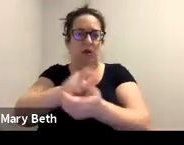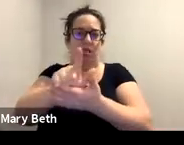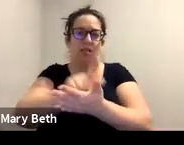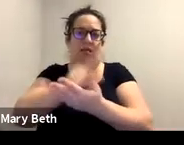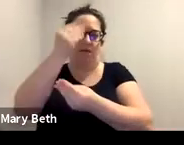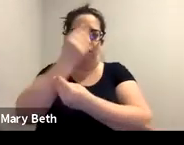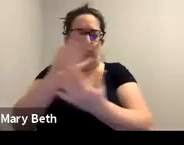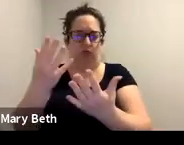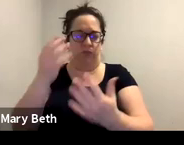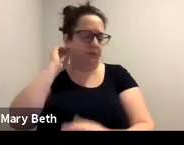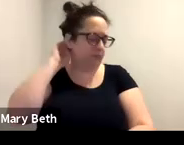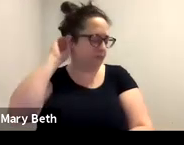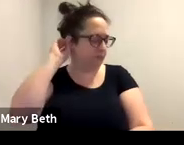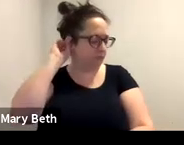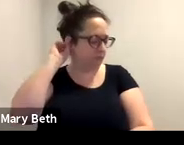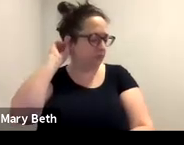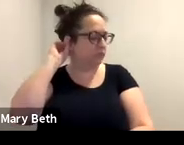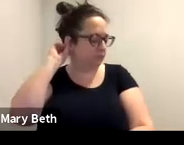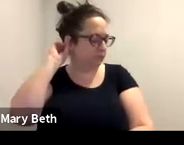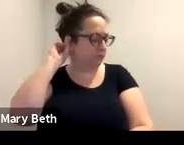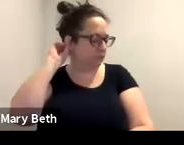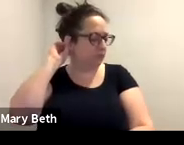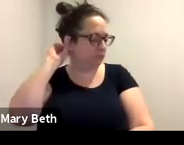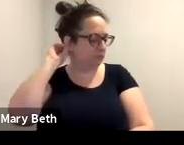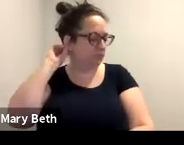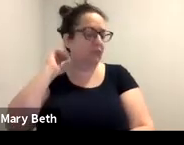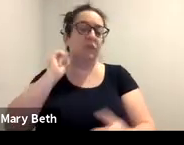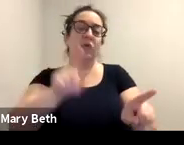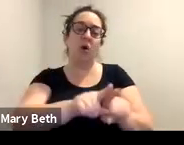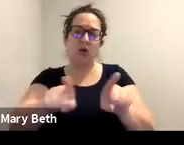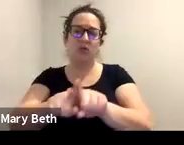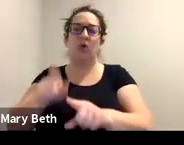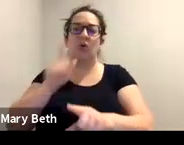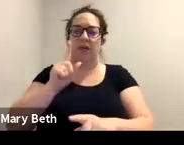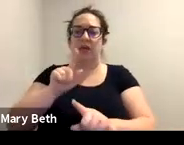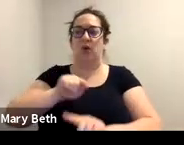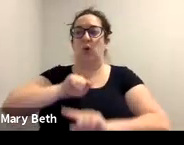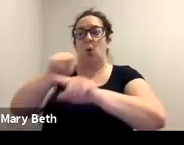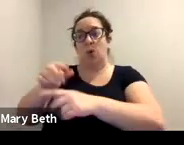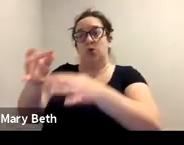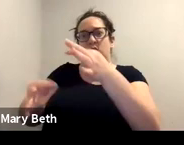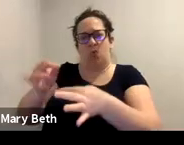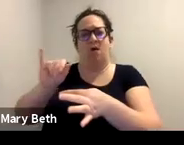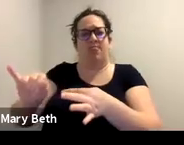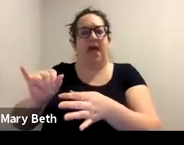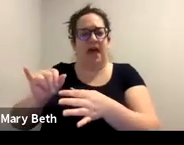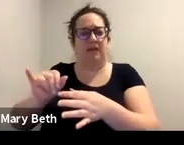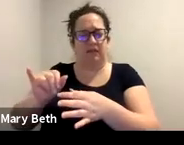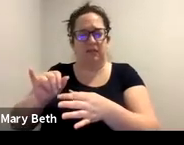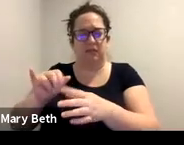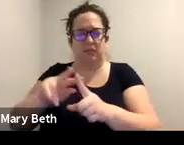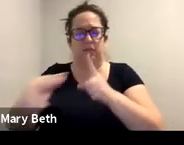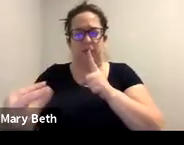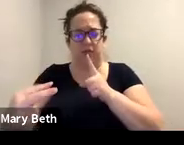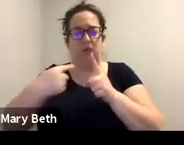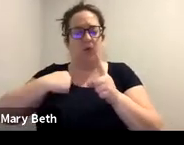working with survivors directly, which is the litigation aspect of what we do. We also, um, work on advocacy.